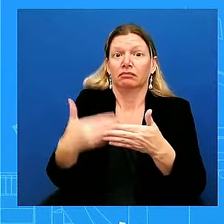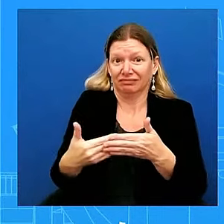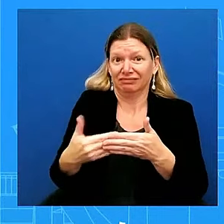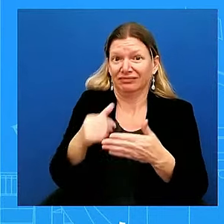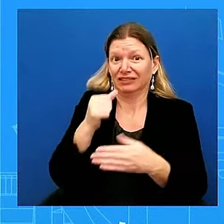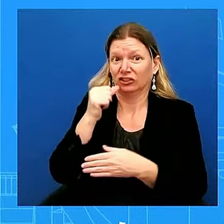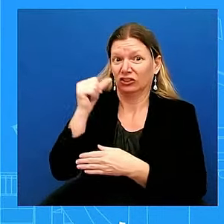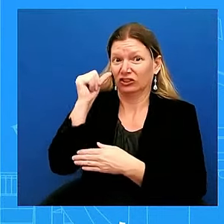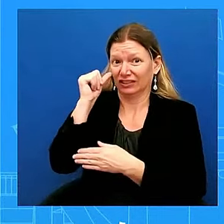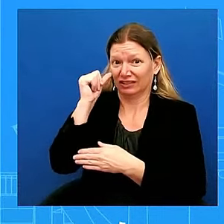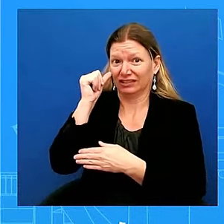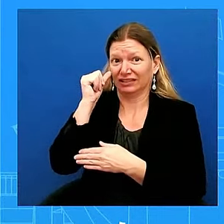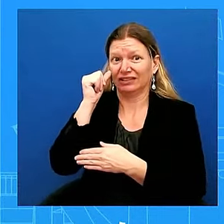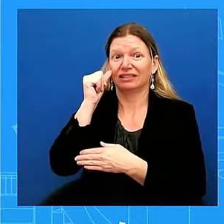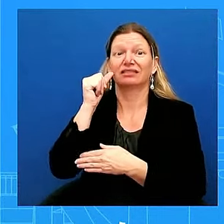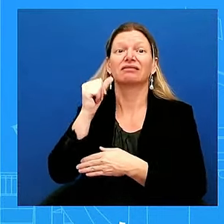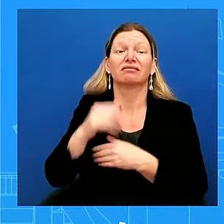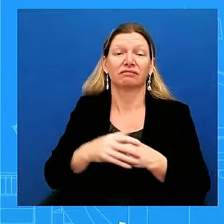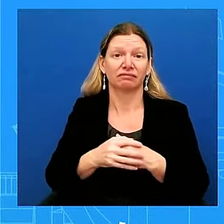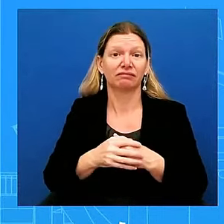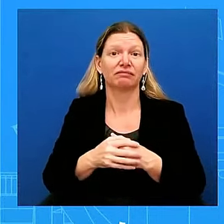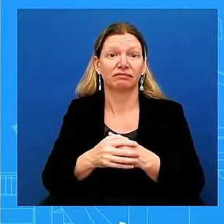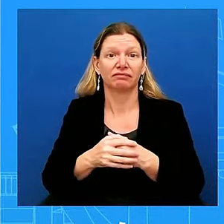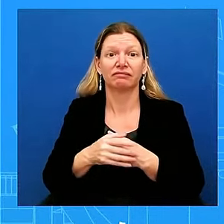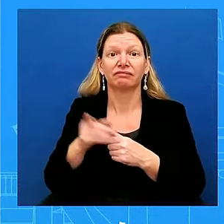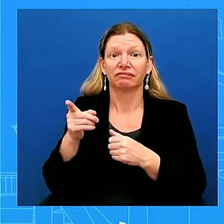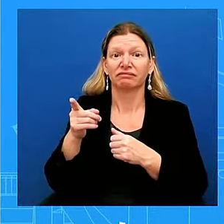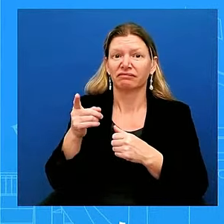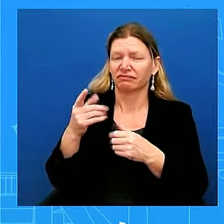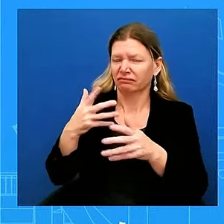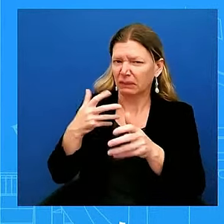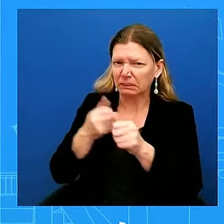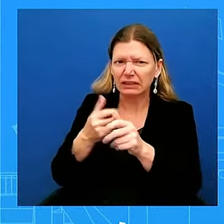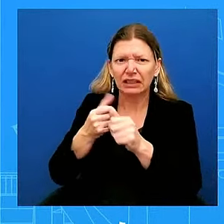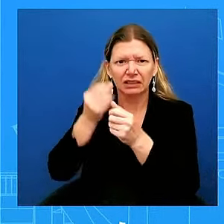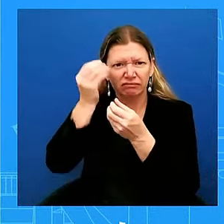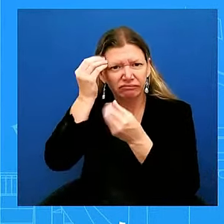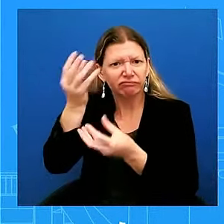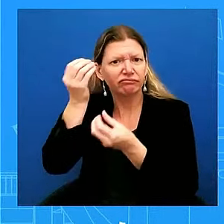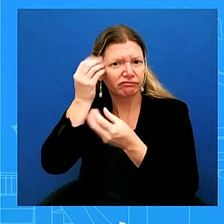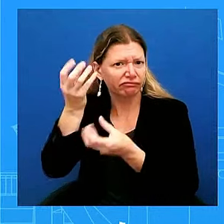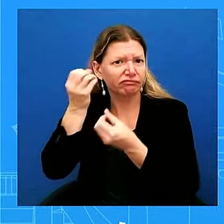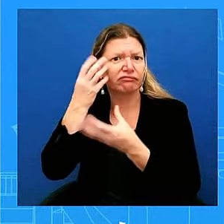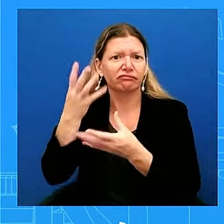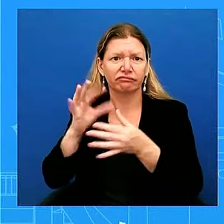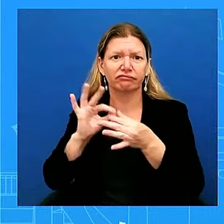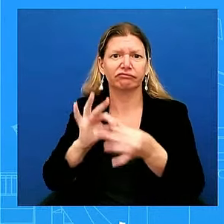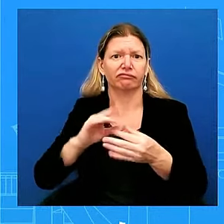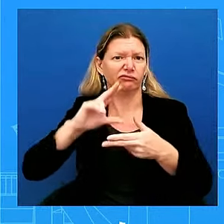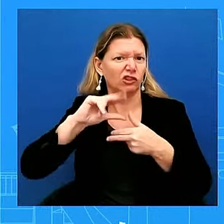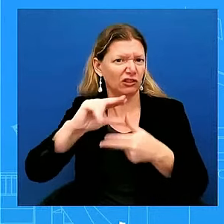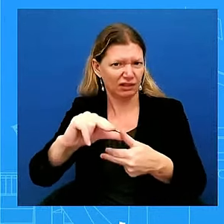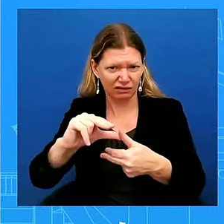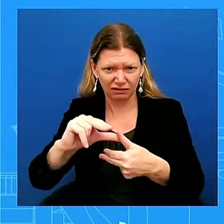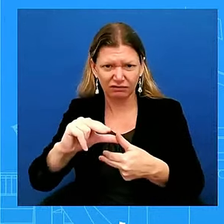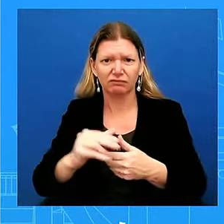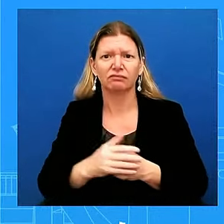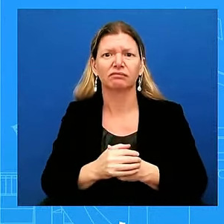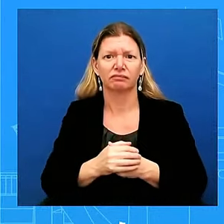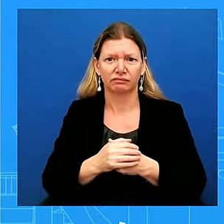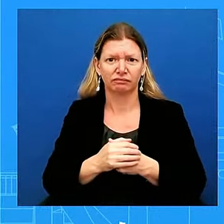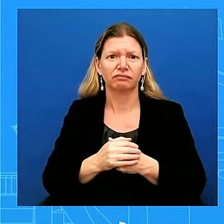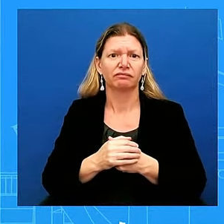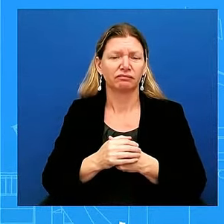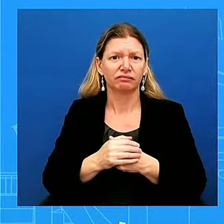you've heard from, you've heard and seen, obviously updates from us on what the President has been doing, having conversations with governors, local